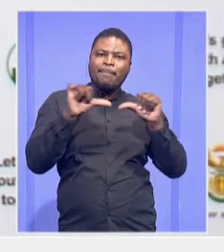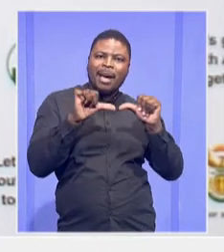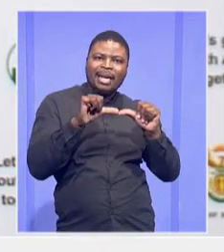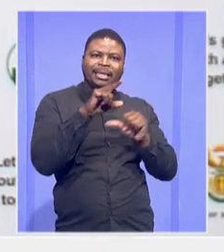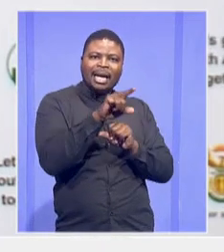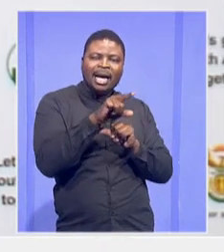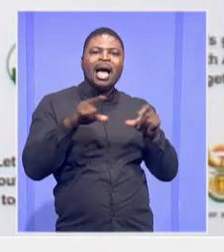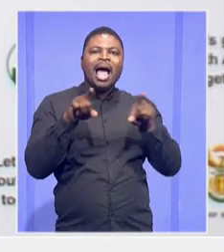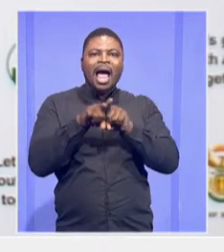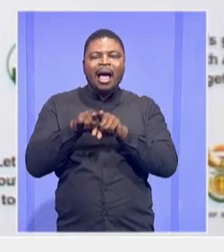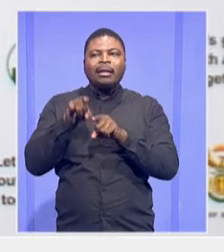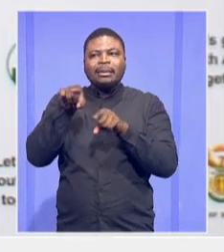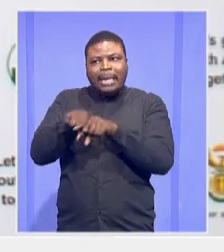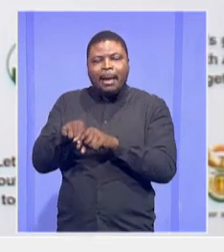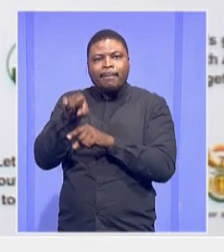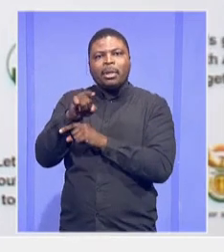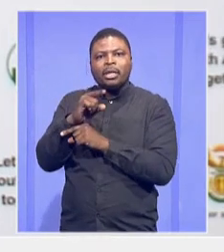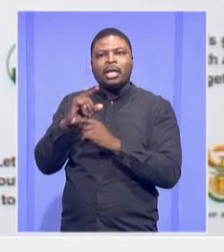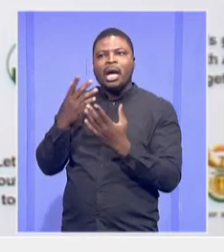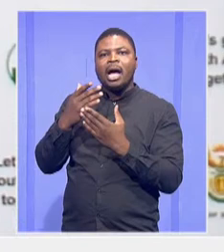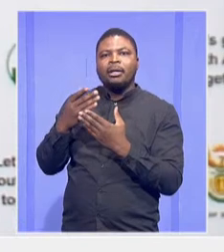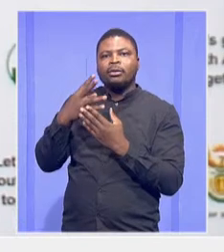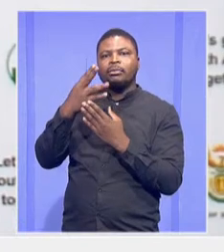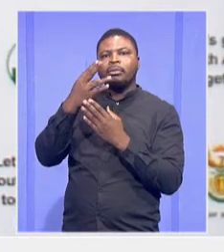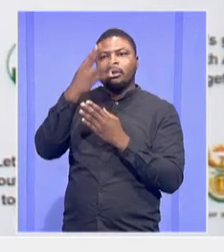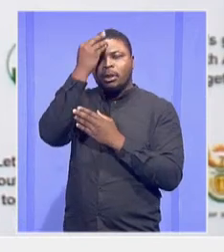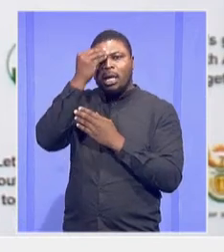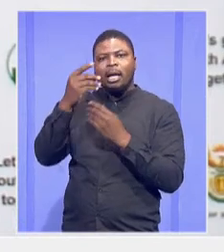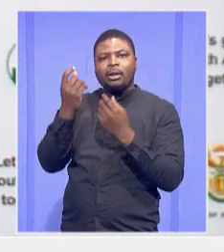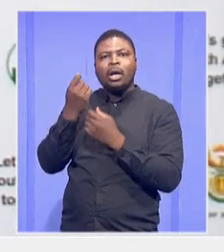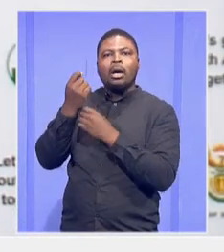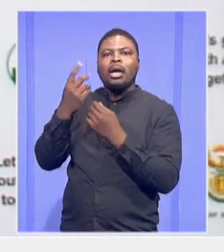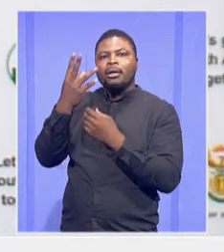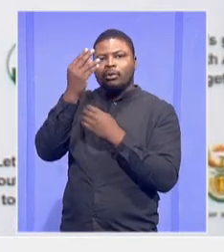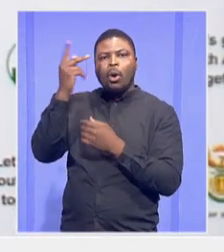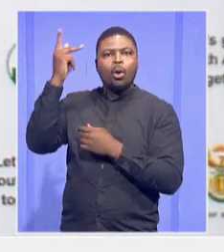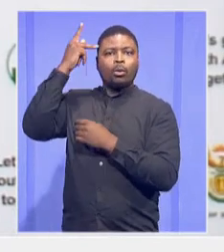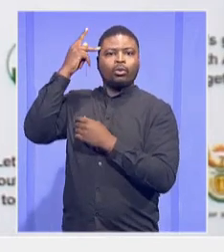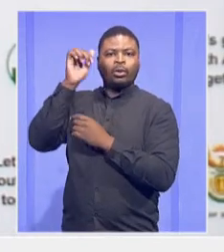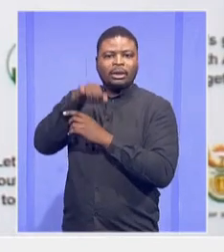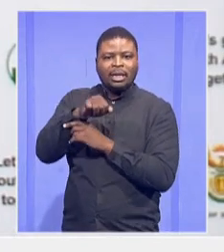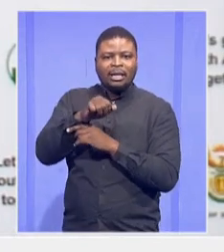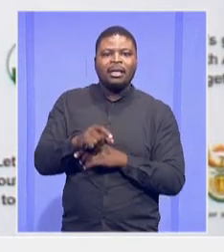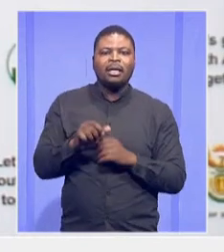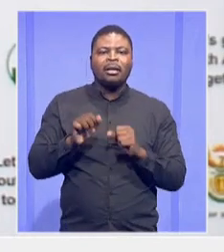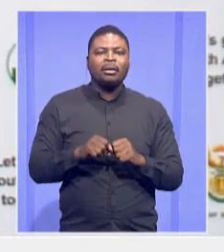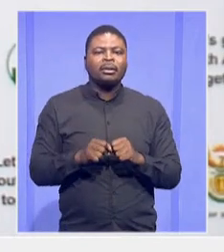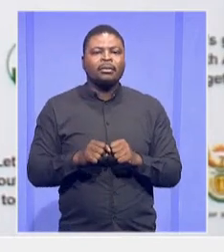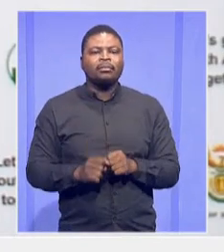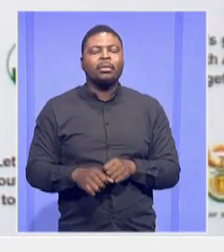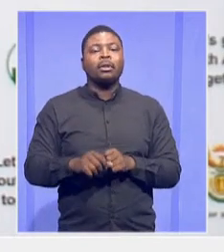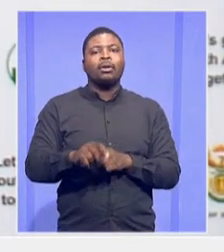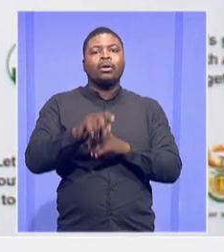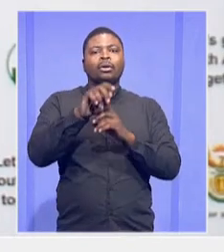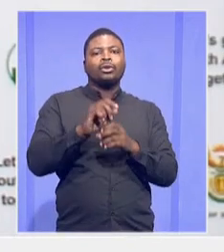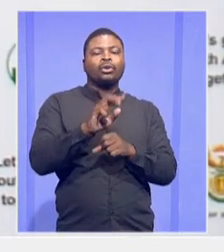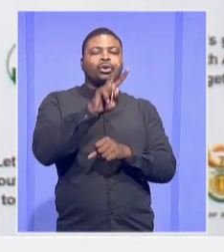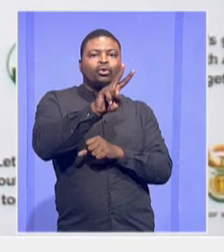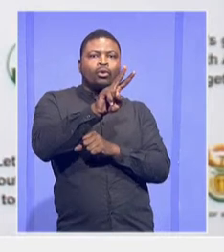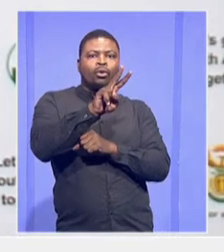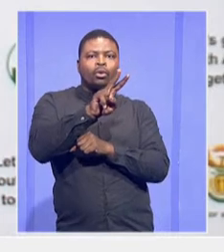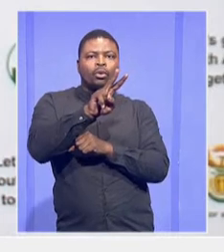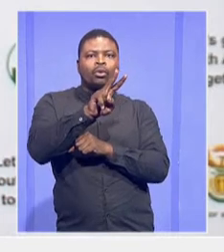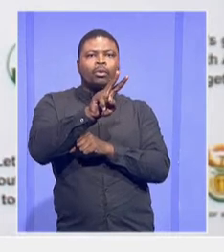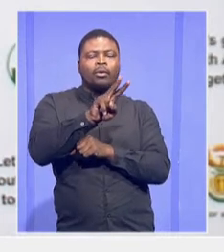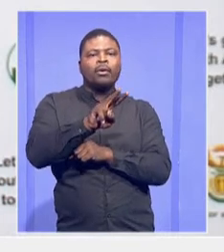we now have 331. A total of 316 of these schools have already